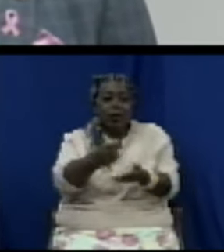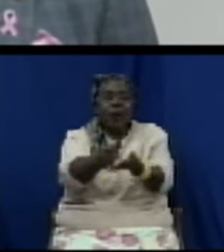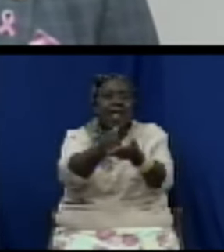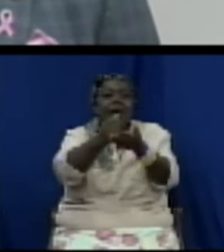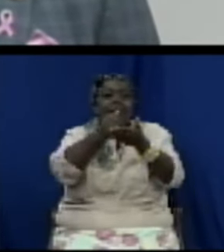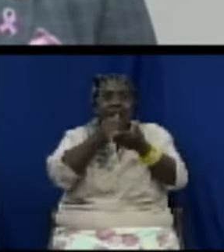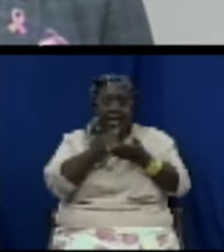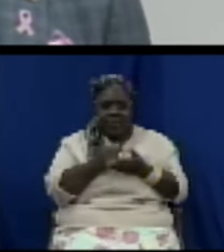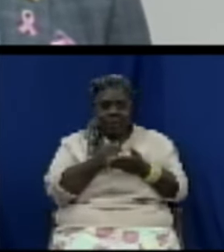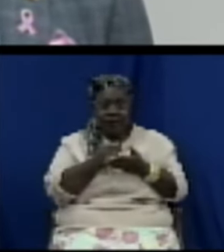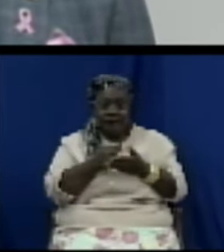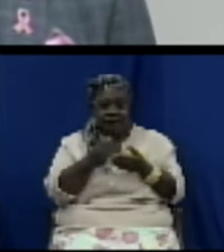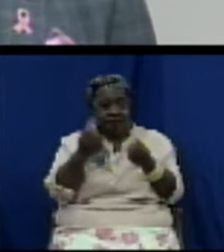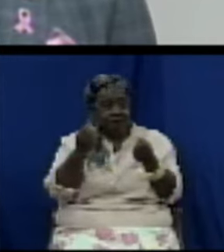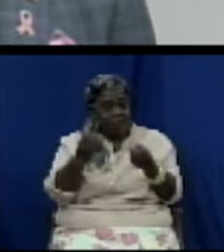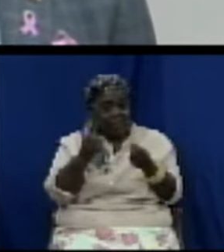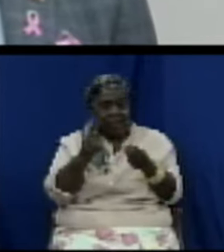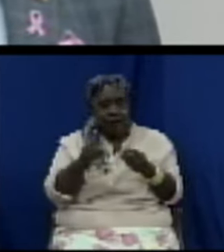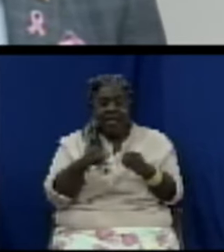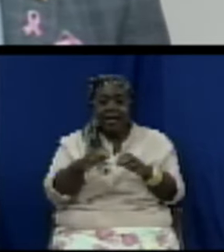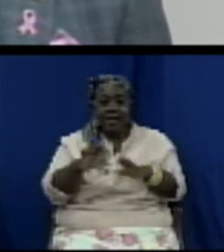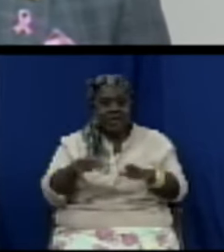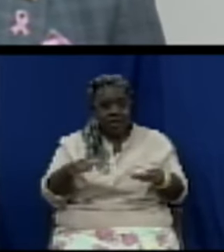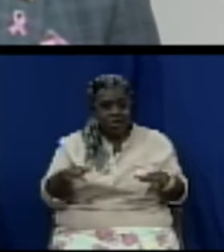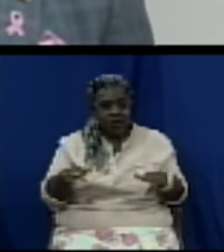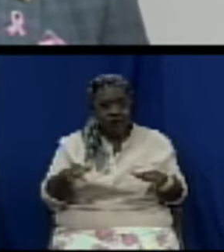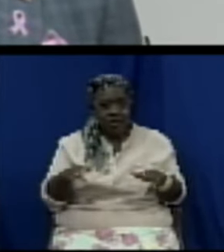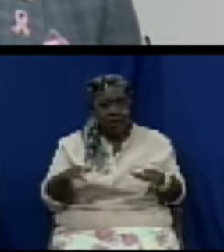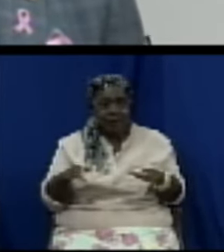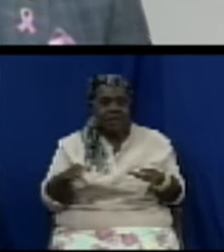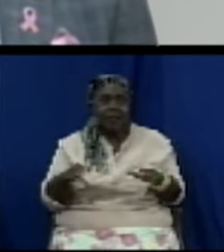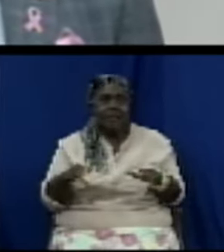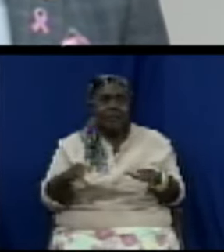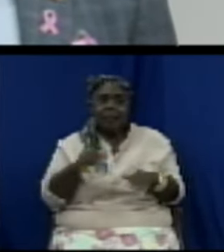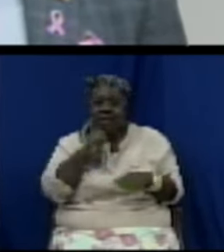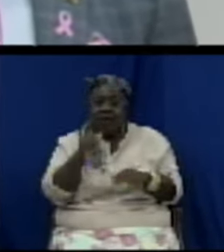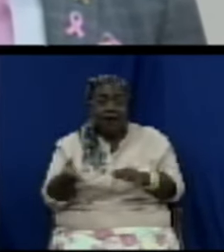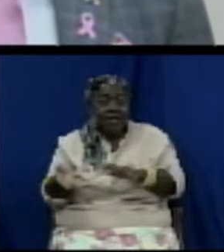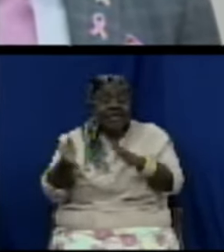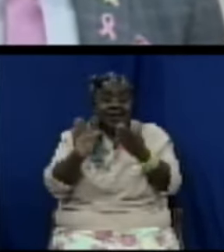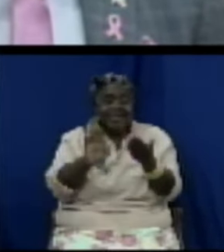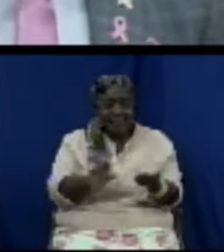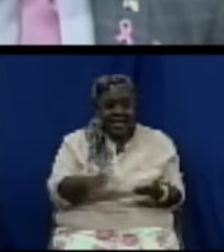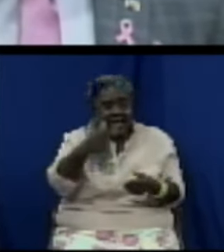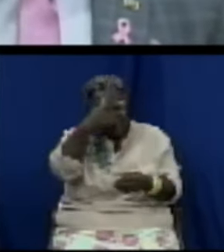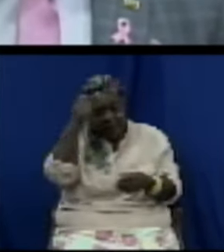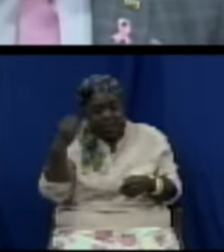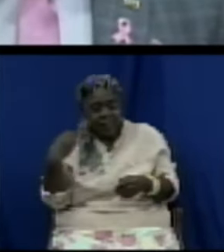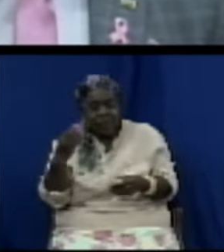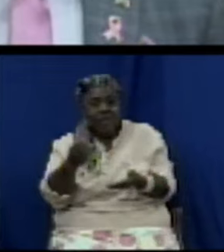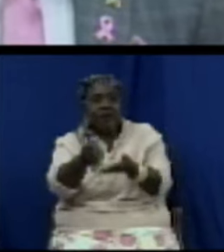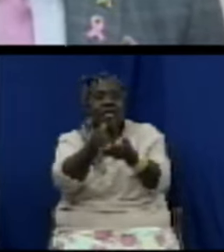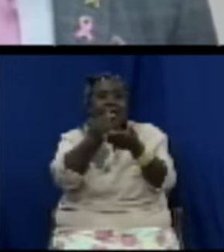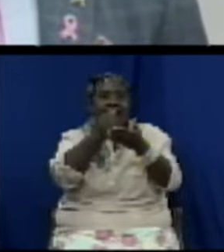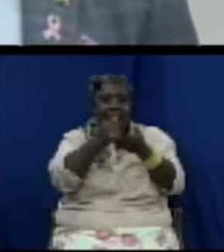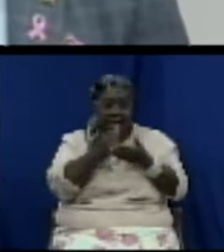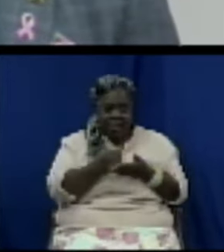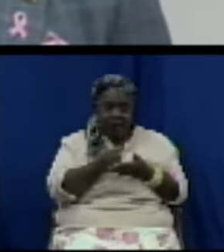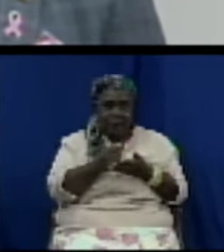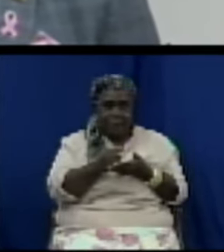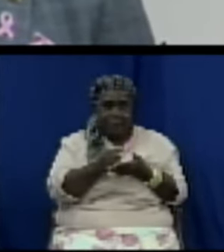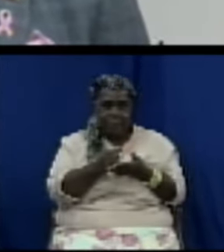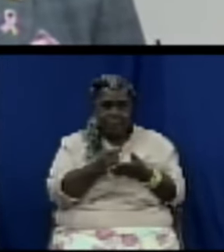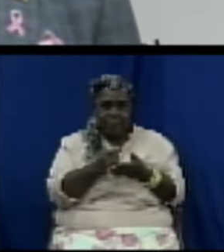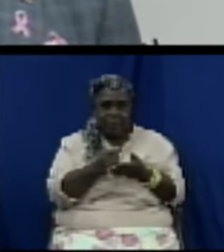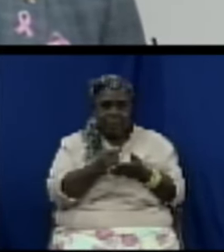have survived with heart problems that they would have died in the past. The children are alive and robust and running around and so forth because